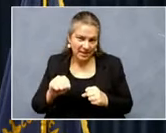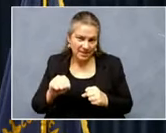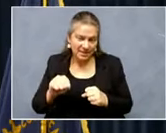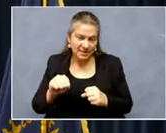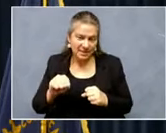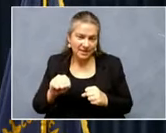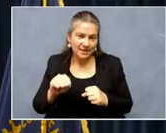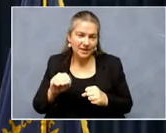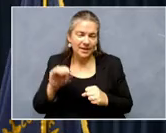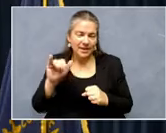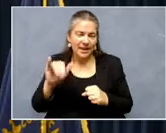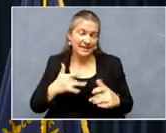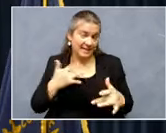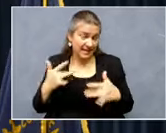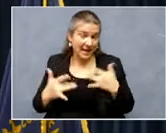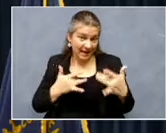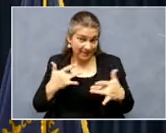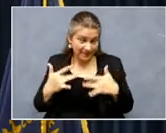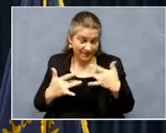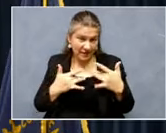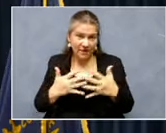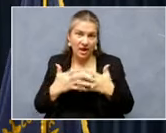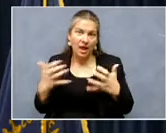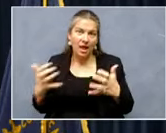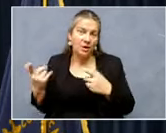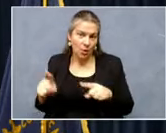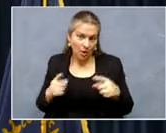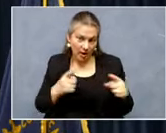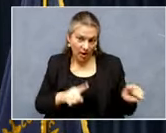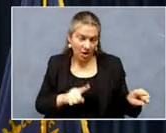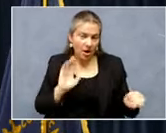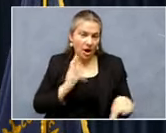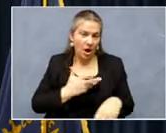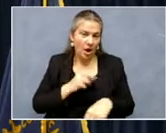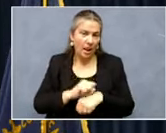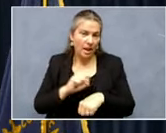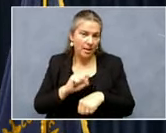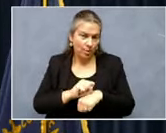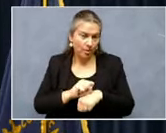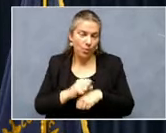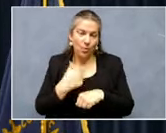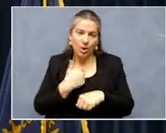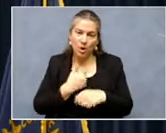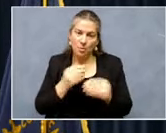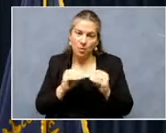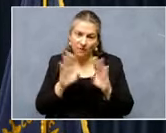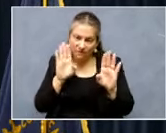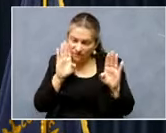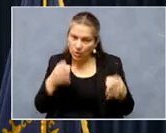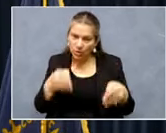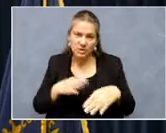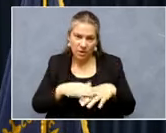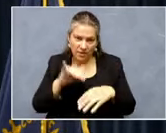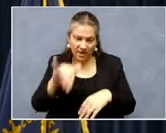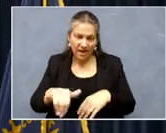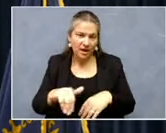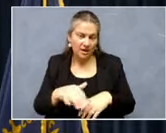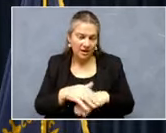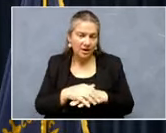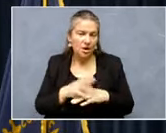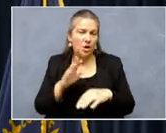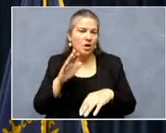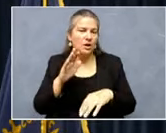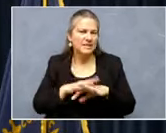is, is, exciting. There's a lot going on in our labor market. Uh, we are laser focused on it and on, uh, different